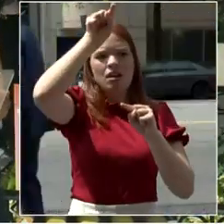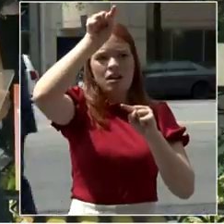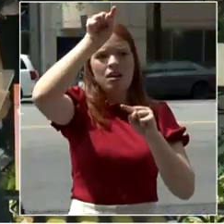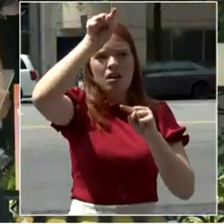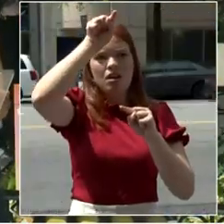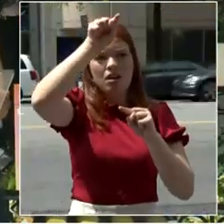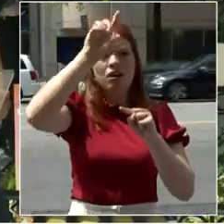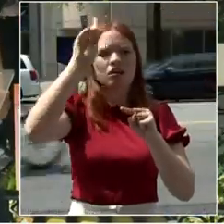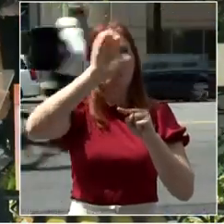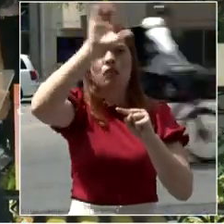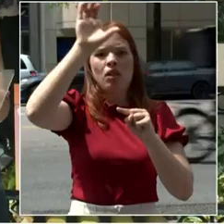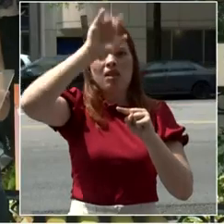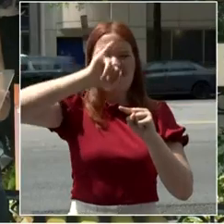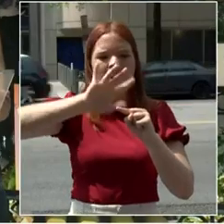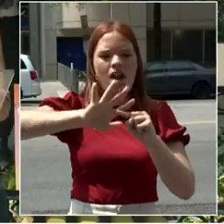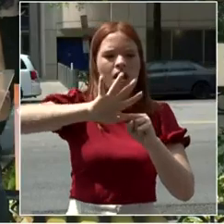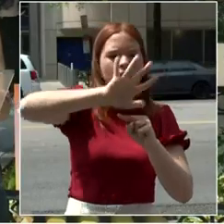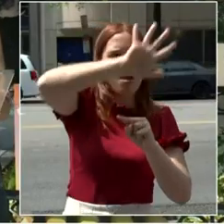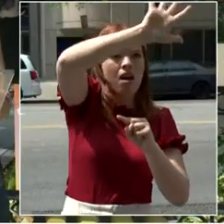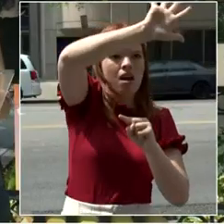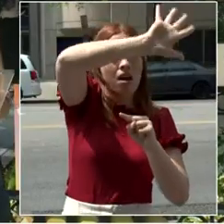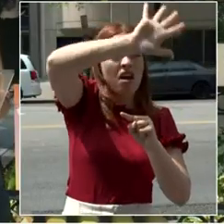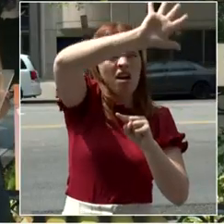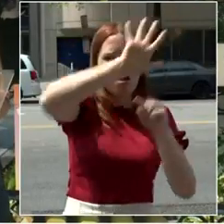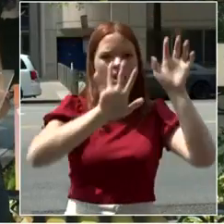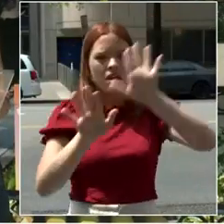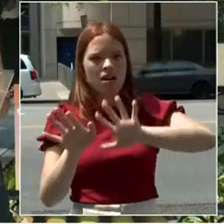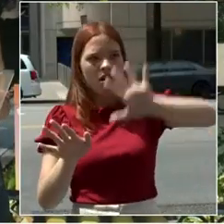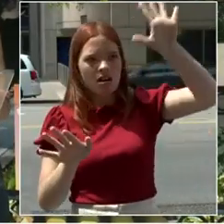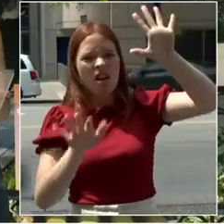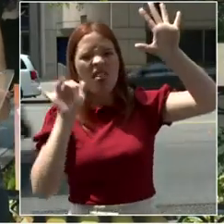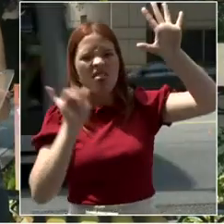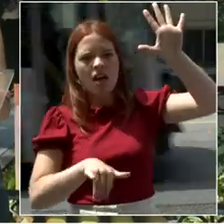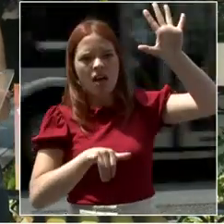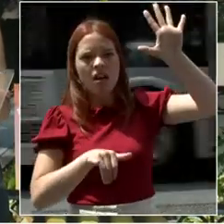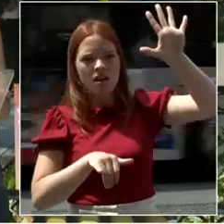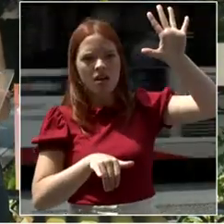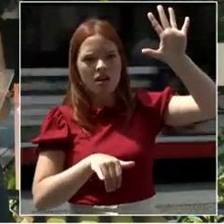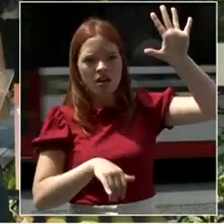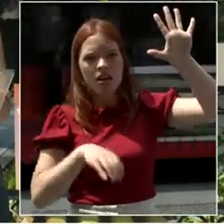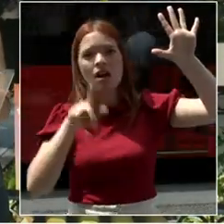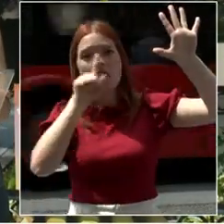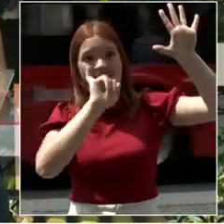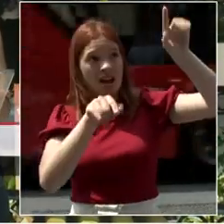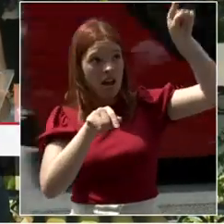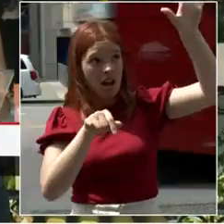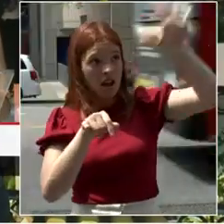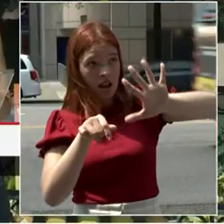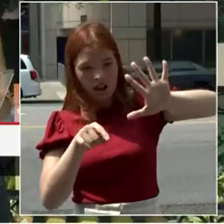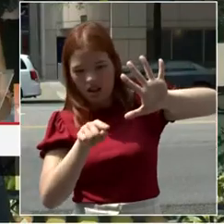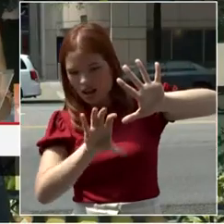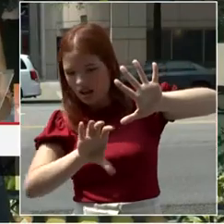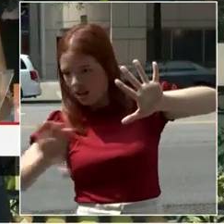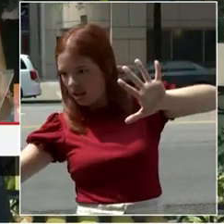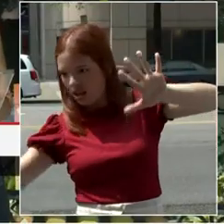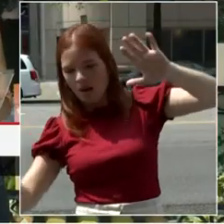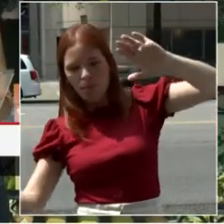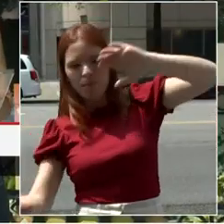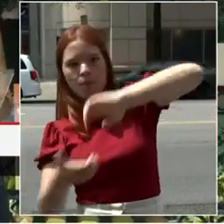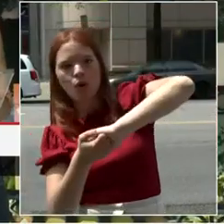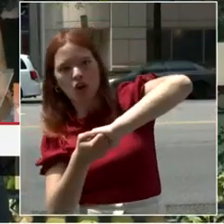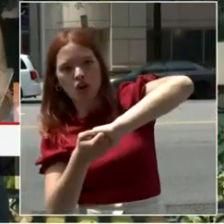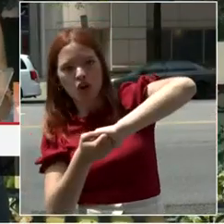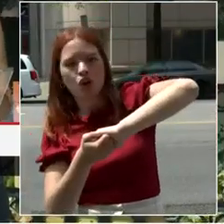mentioned, our two bids together make up most of what people think of as the downtown. And throughout COVID, we